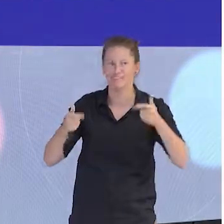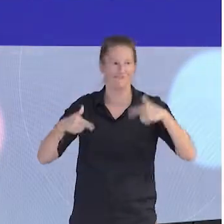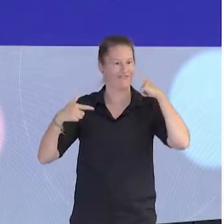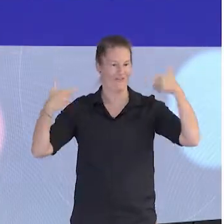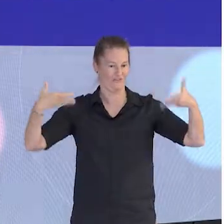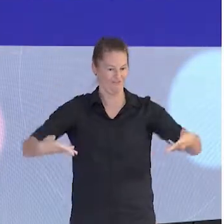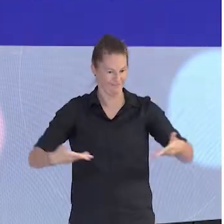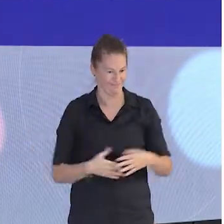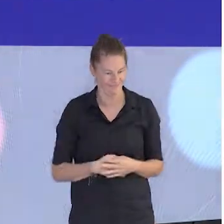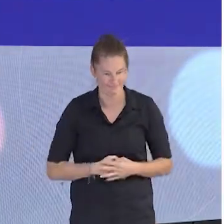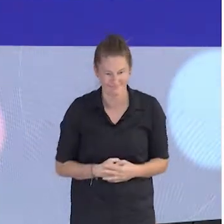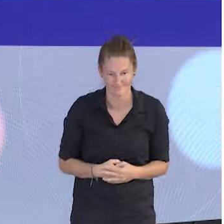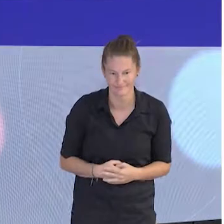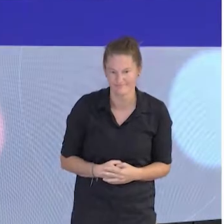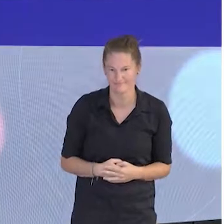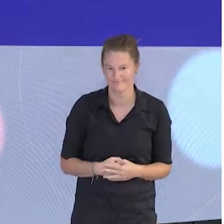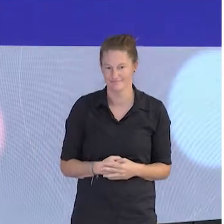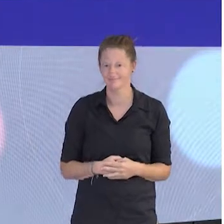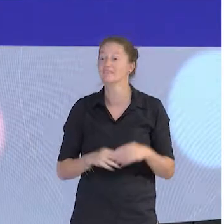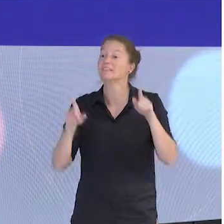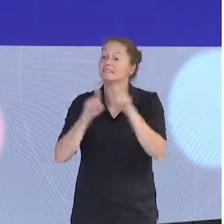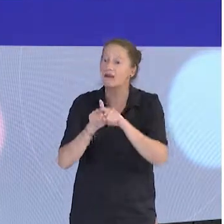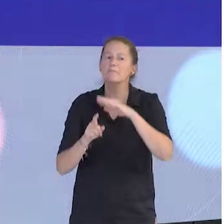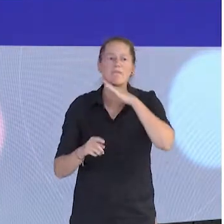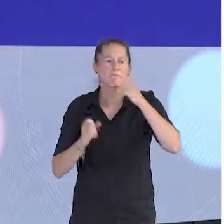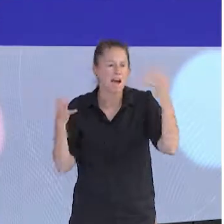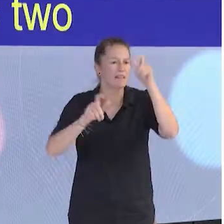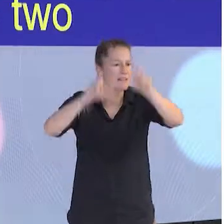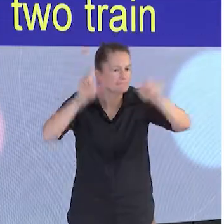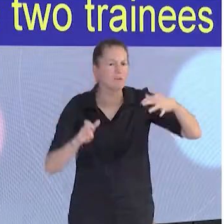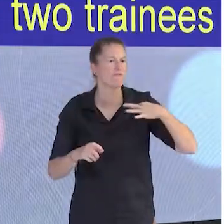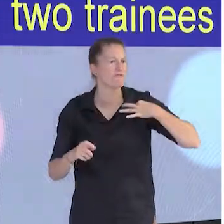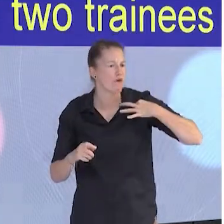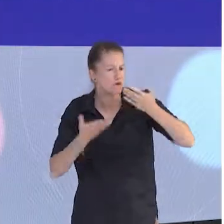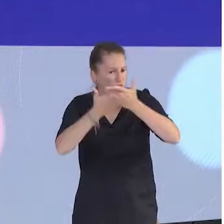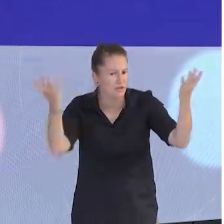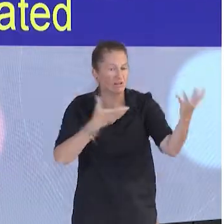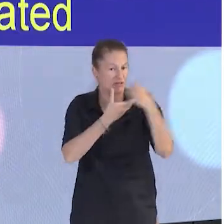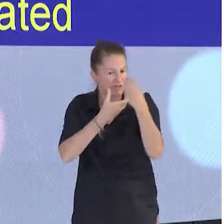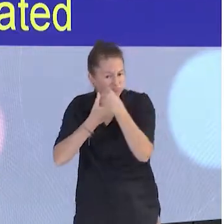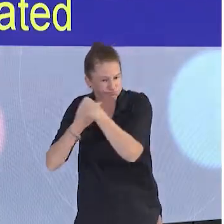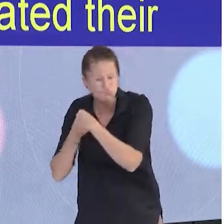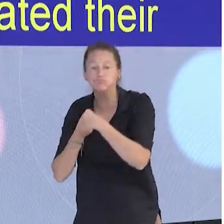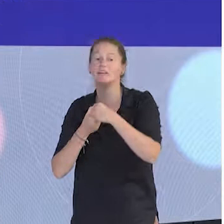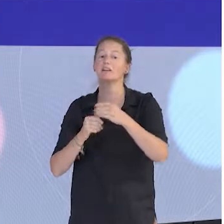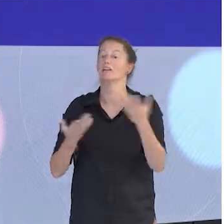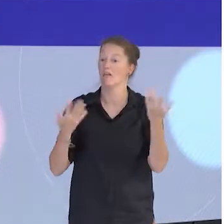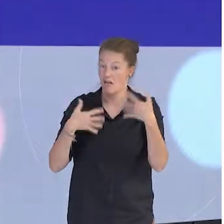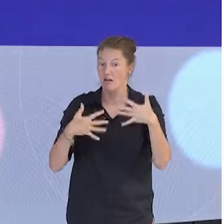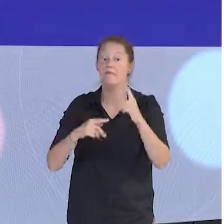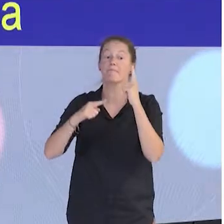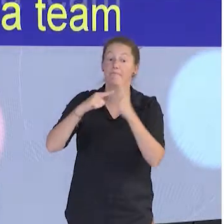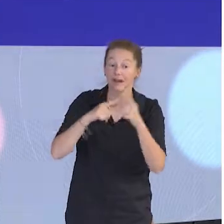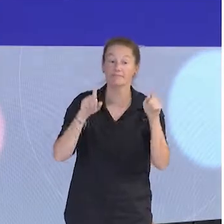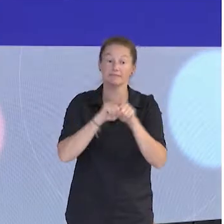There are two trainees who have really dedicated their efforts to this forum in a team, and I would like to